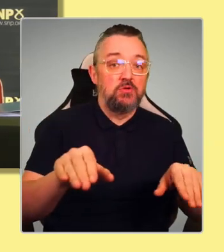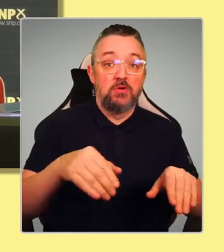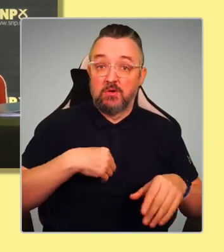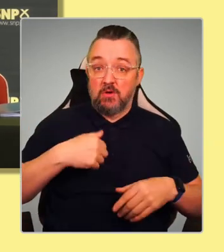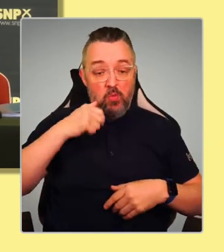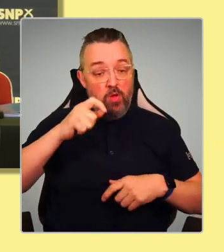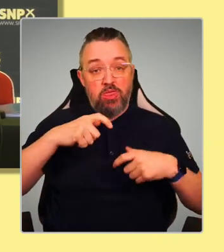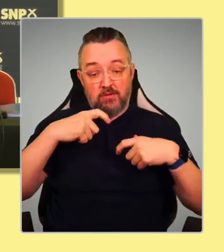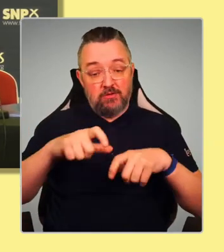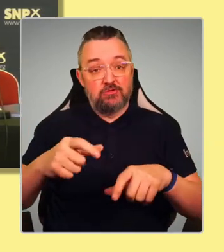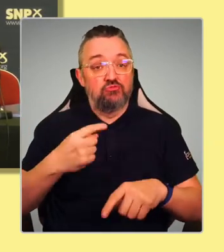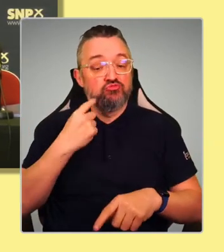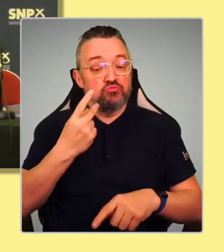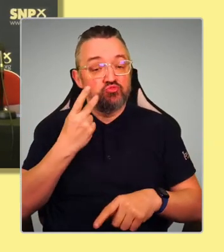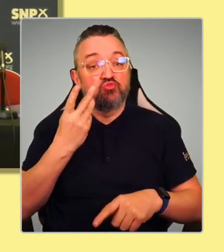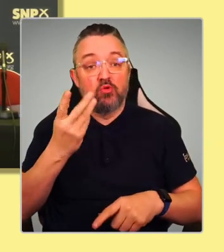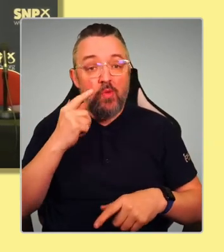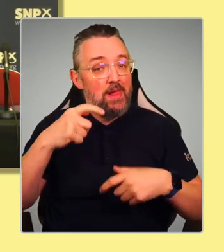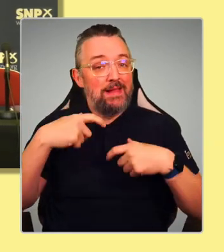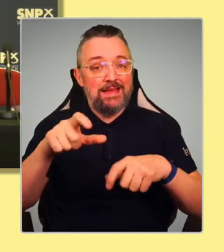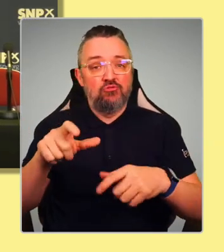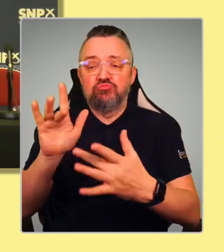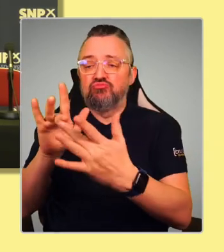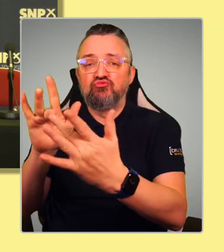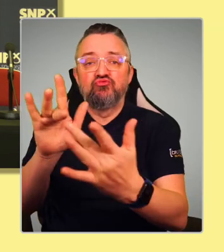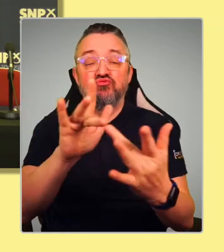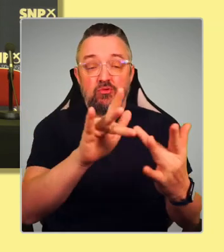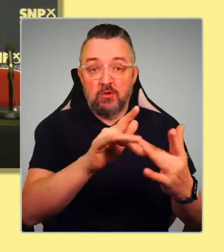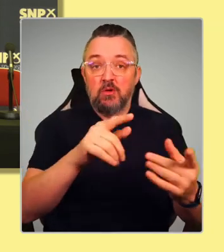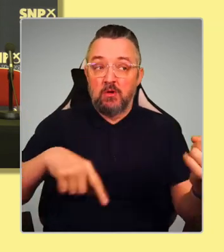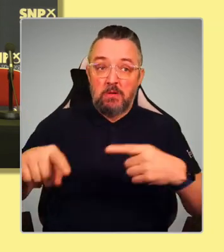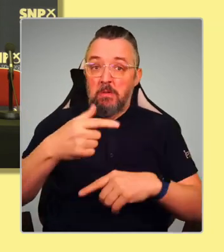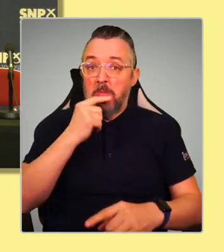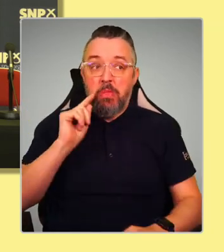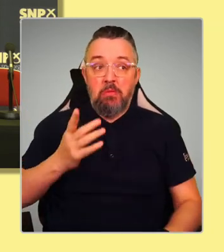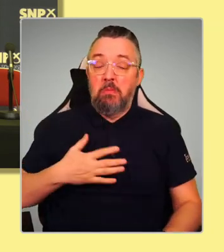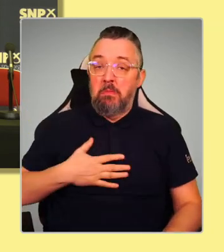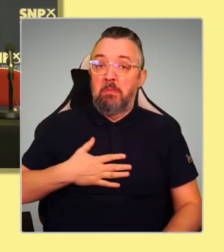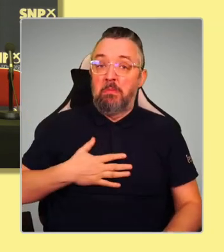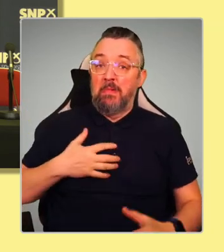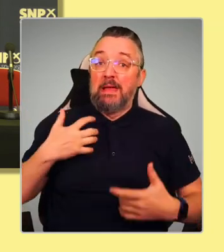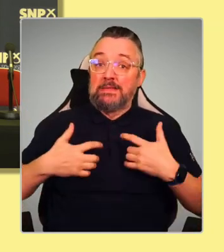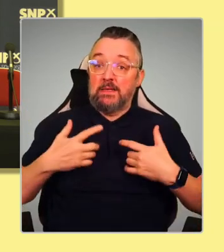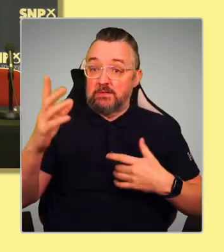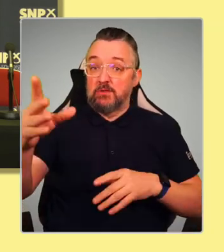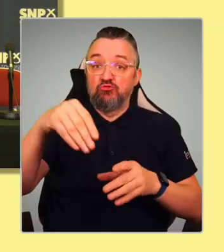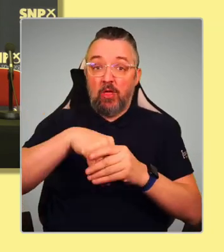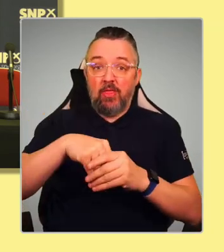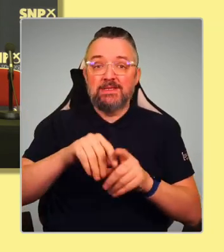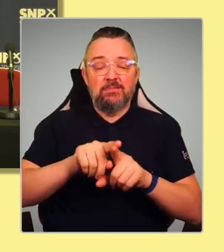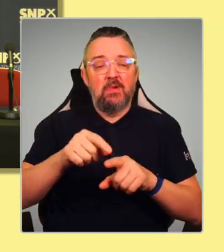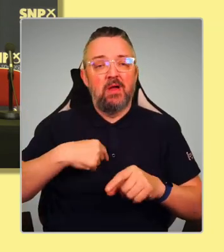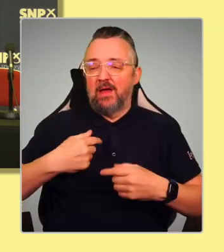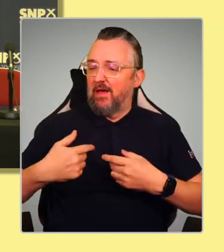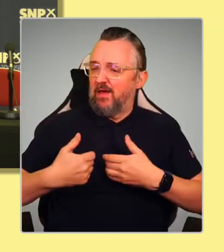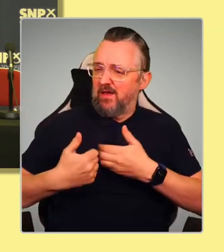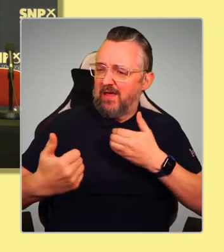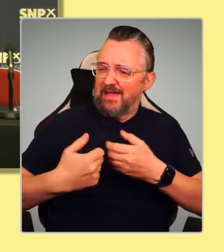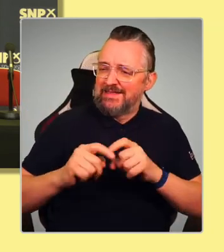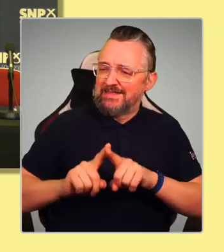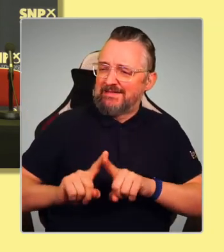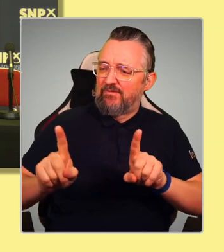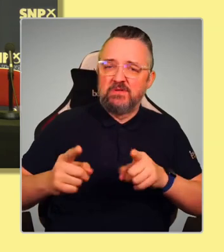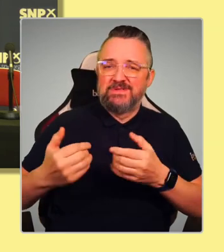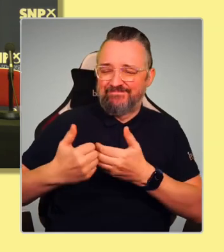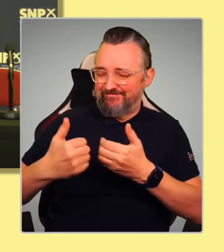days. And, you know, people are excited about the idea of us all getting together, putting our differences aside and working towards that goal. So I think that's an